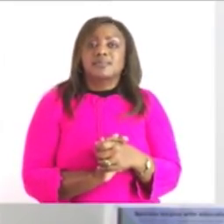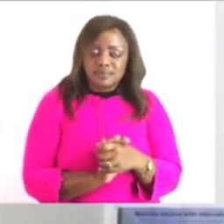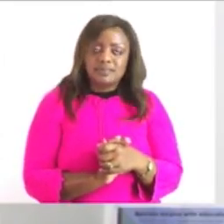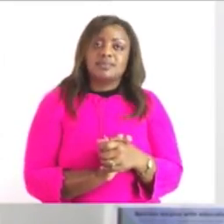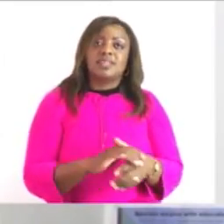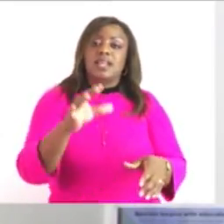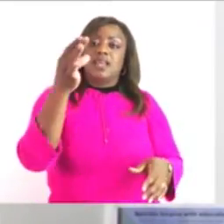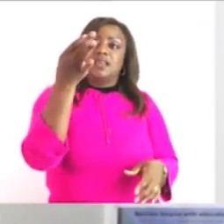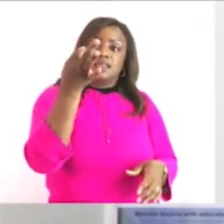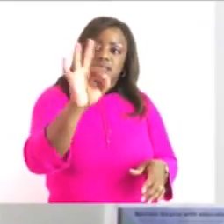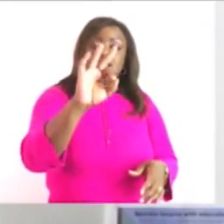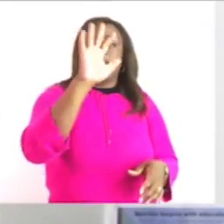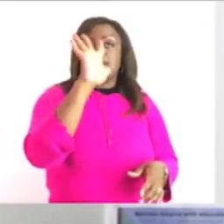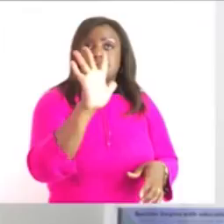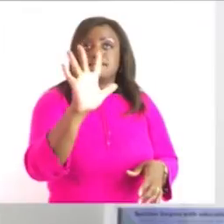celsius